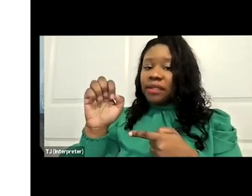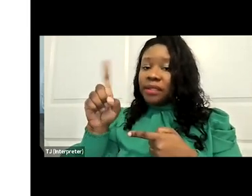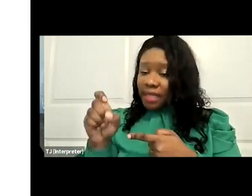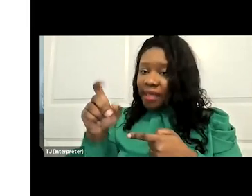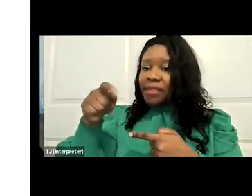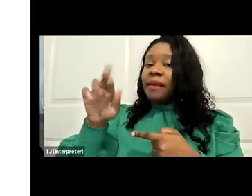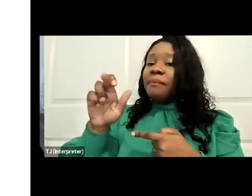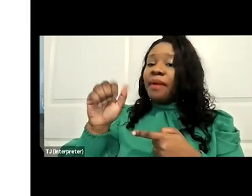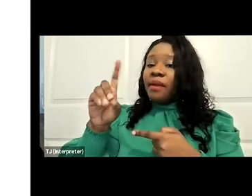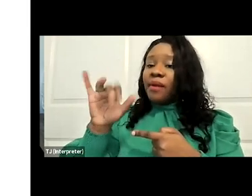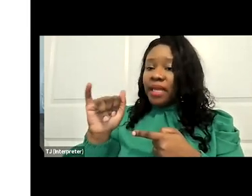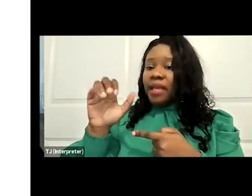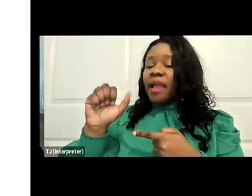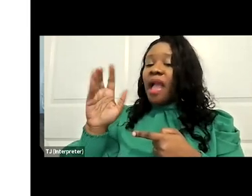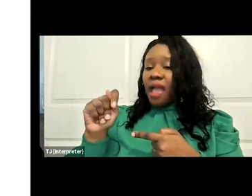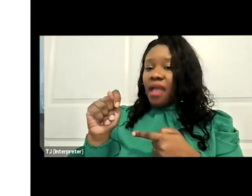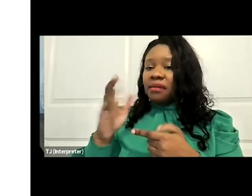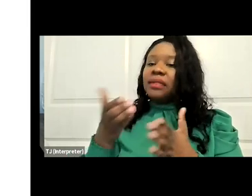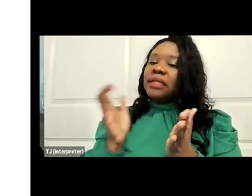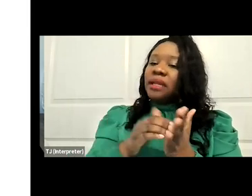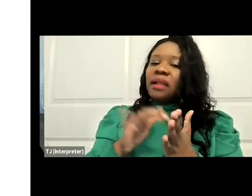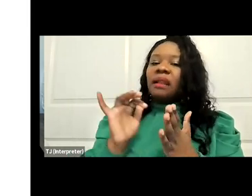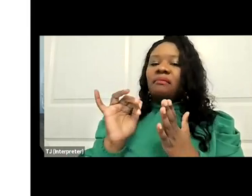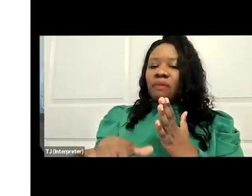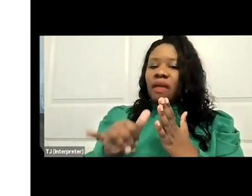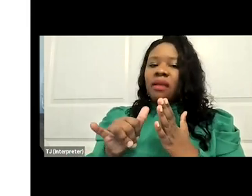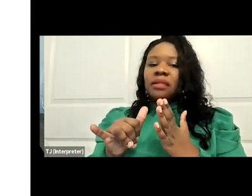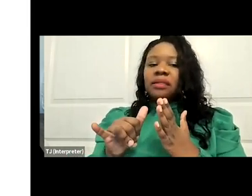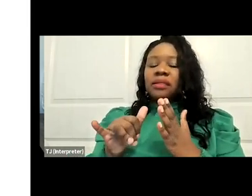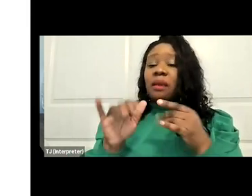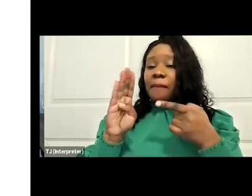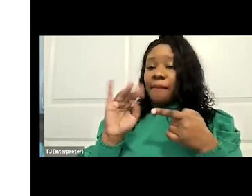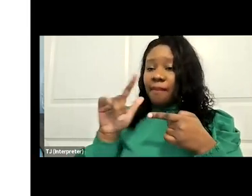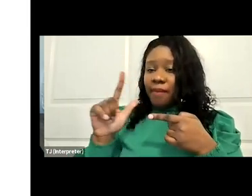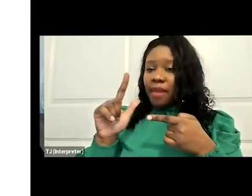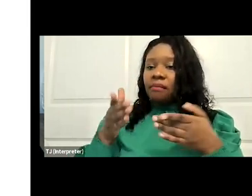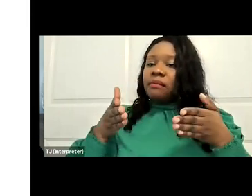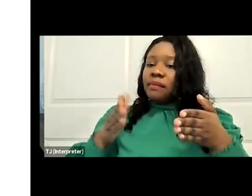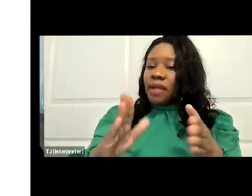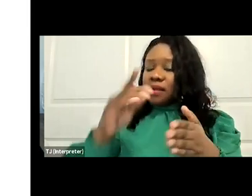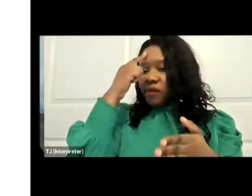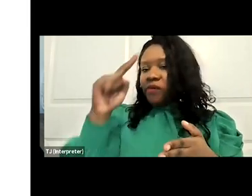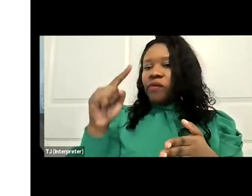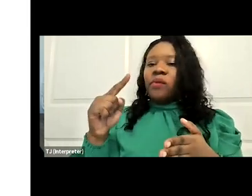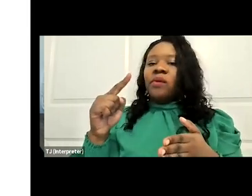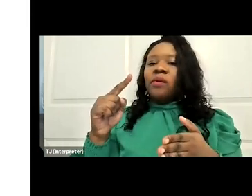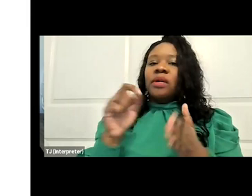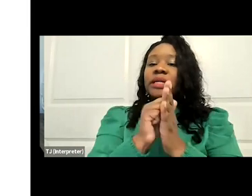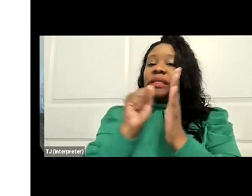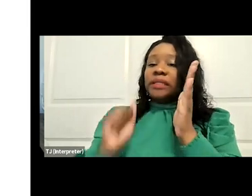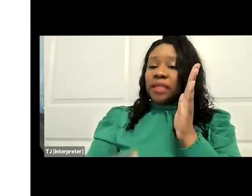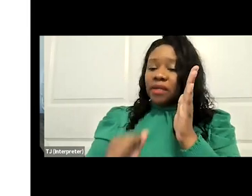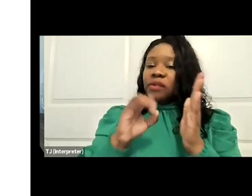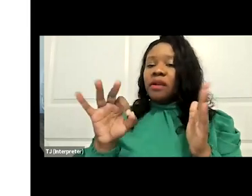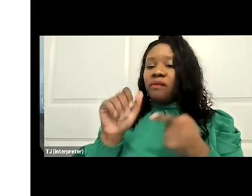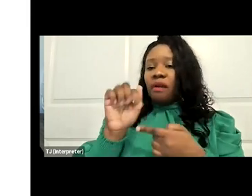which again is a bill that allows for a deduction of arts